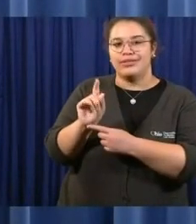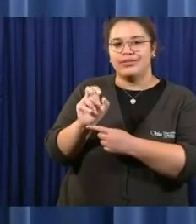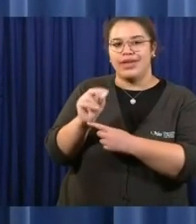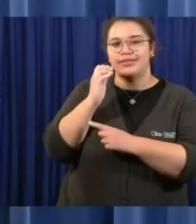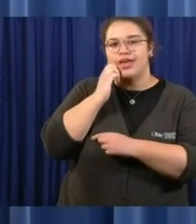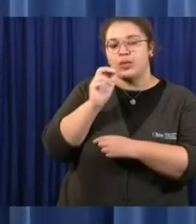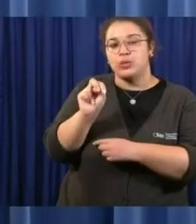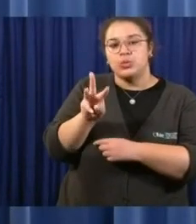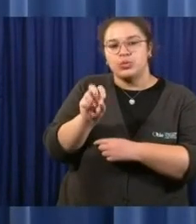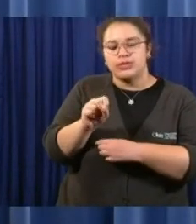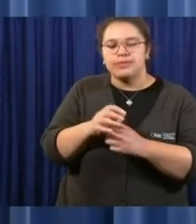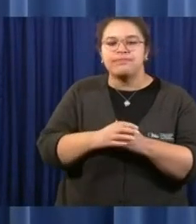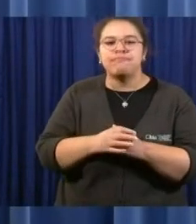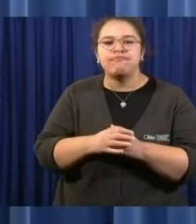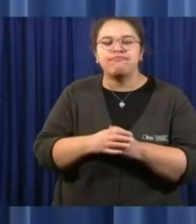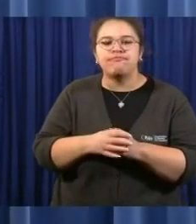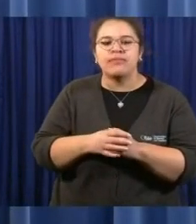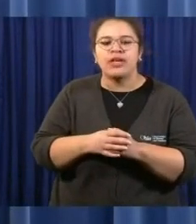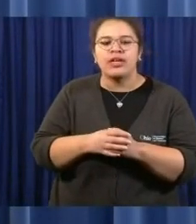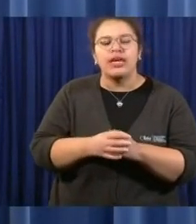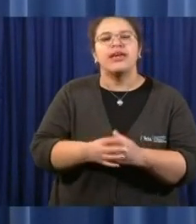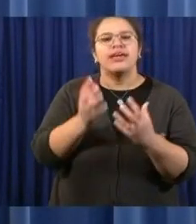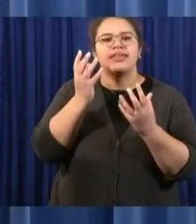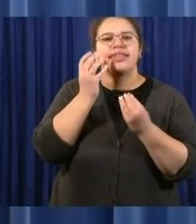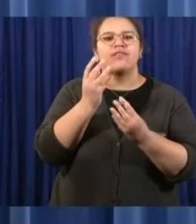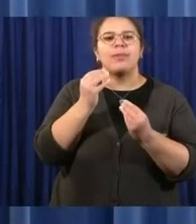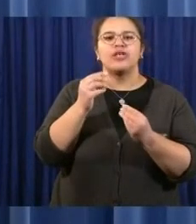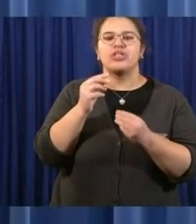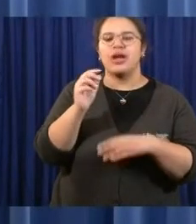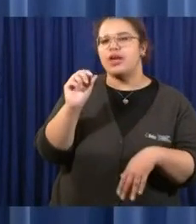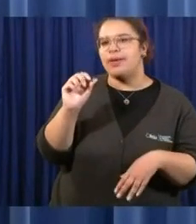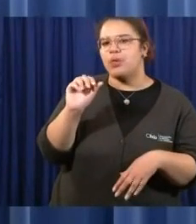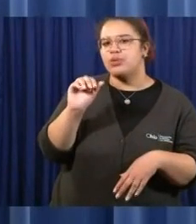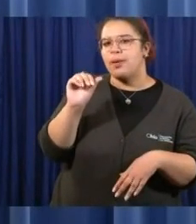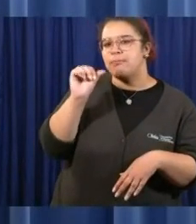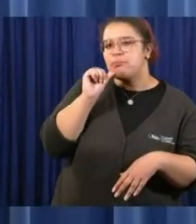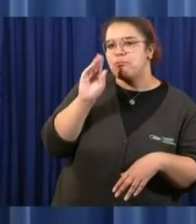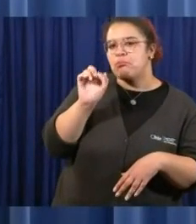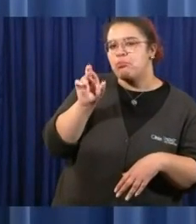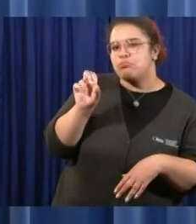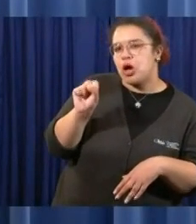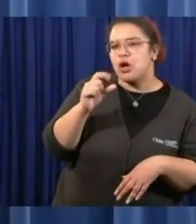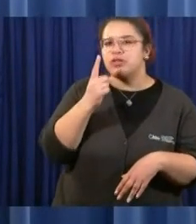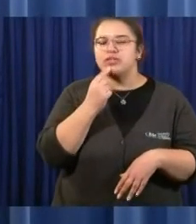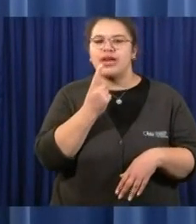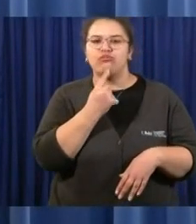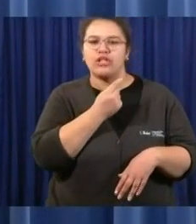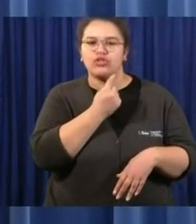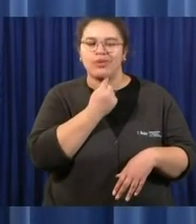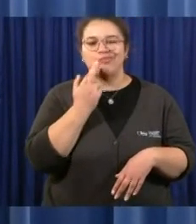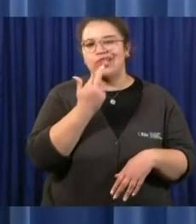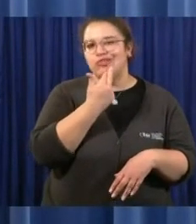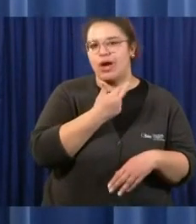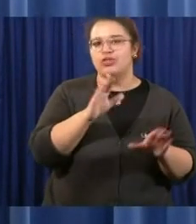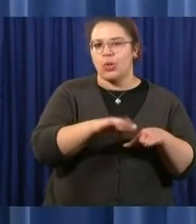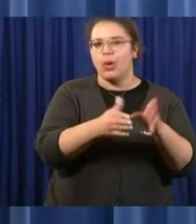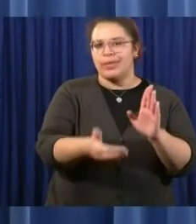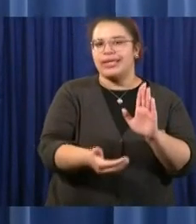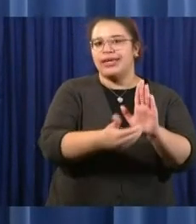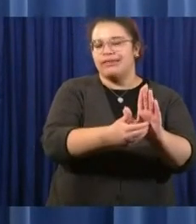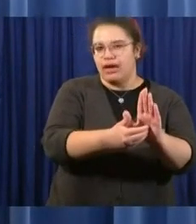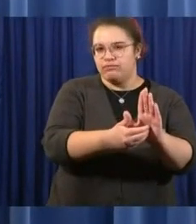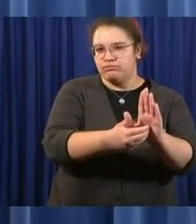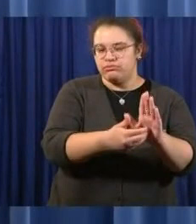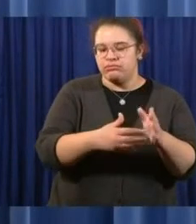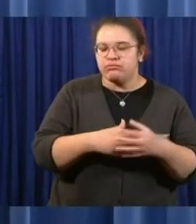when you're going to roll out the, um, information on bars and restaurants reopening. And then also, uh, you mentioned that you've, uh, you've